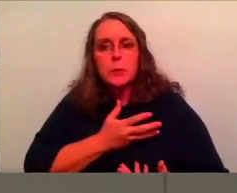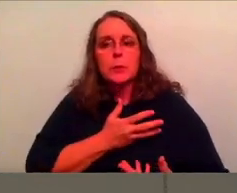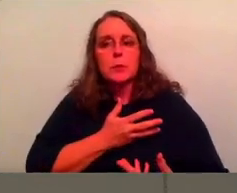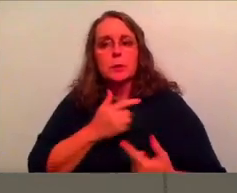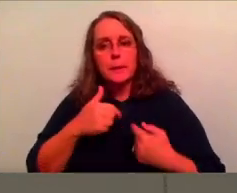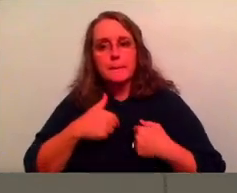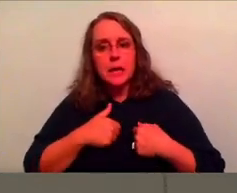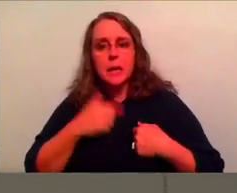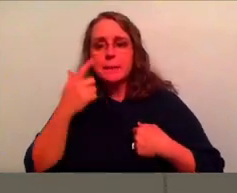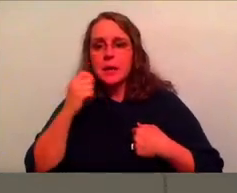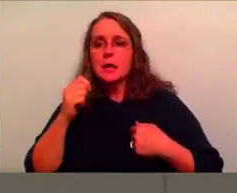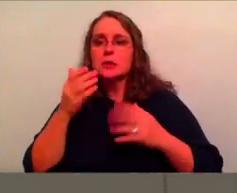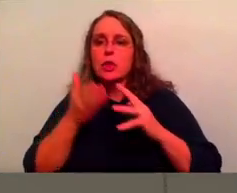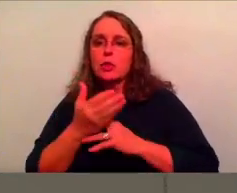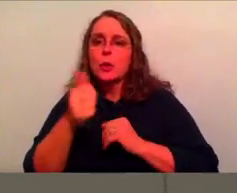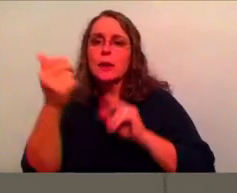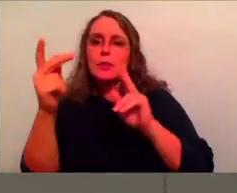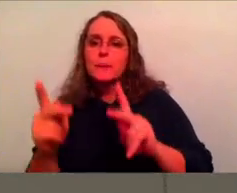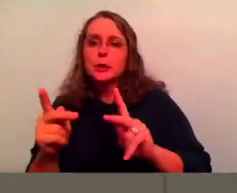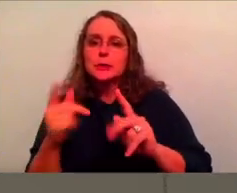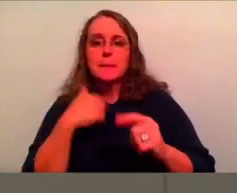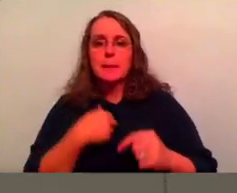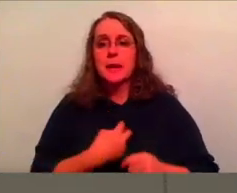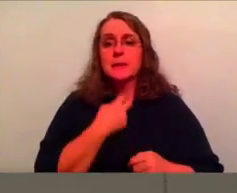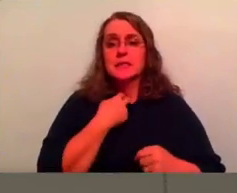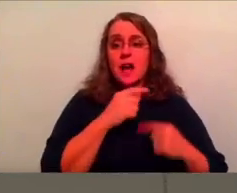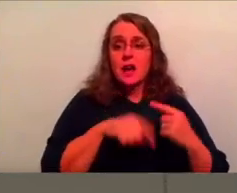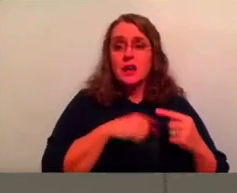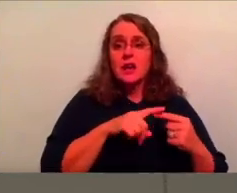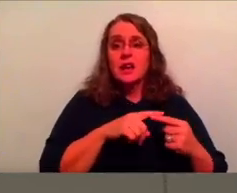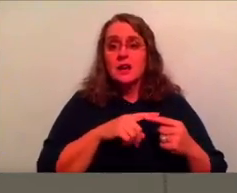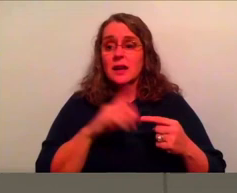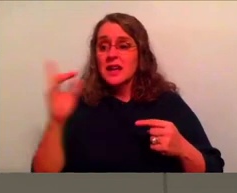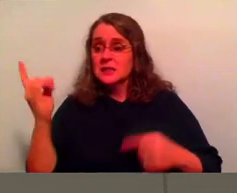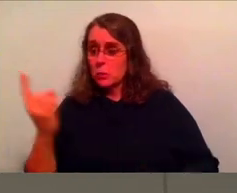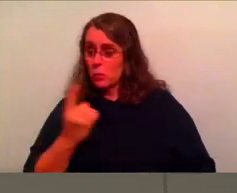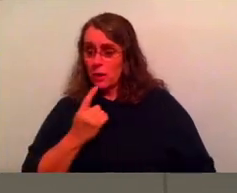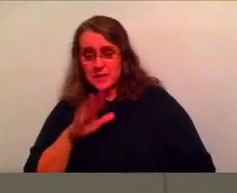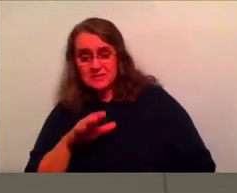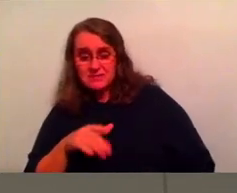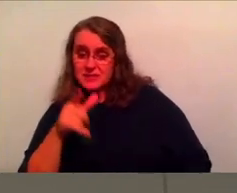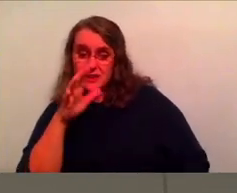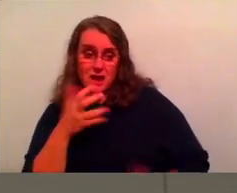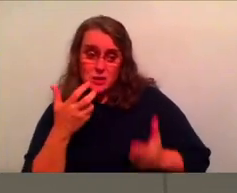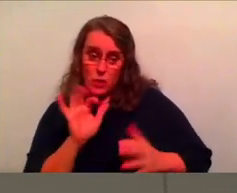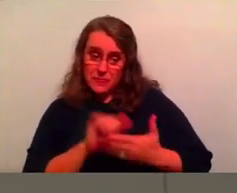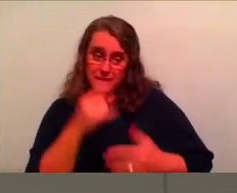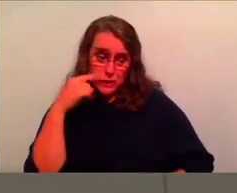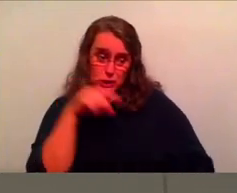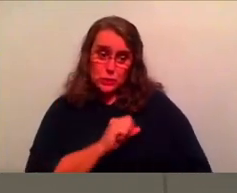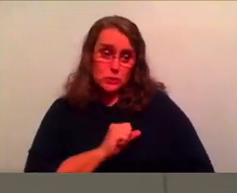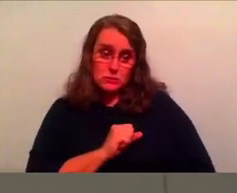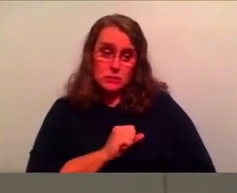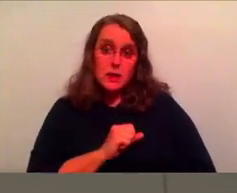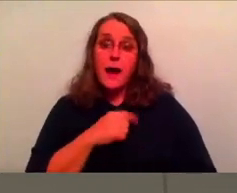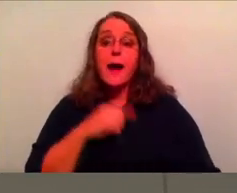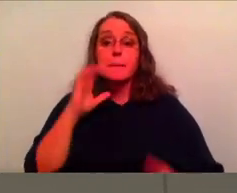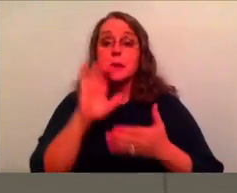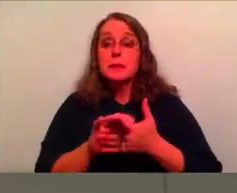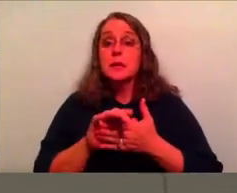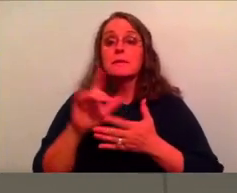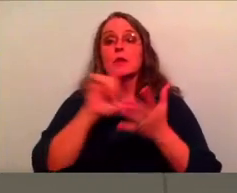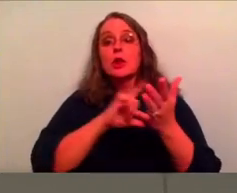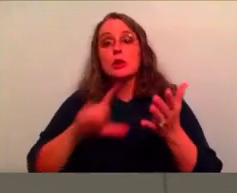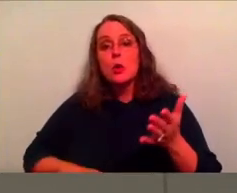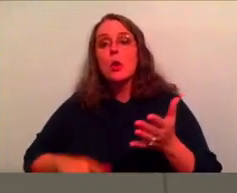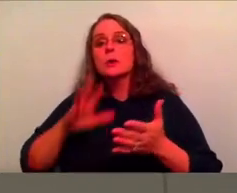whether that's me trying to move forward, maybe I'm stuck in a loop. I've had people come in and go, that's not what God wants for you. And I totally believe that was the Lord speaking through them